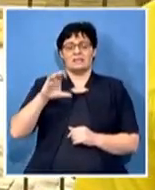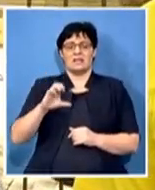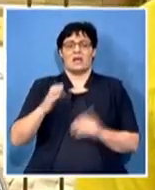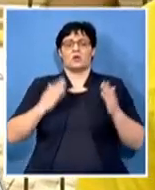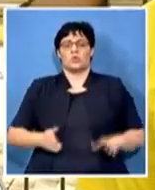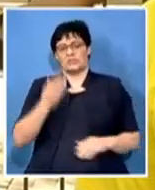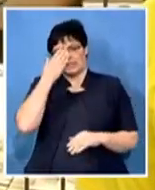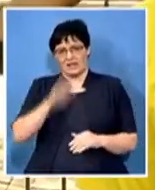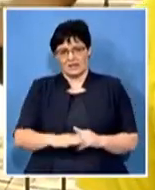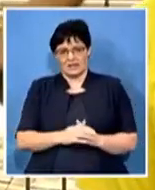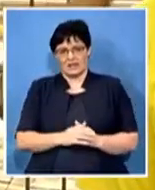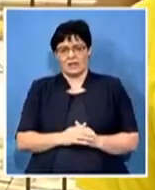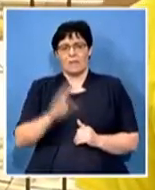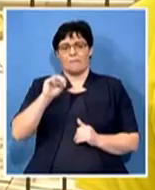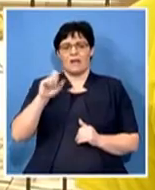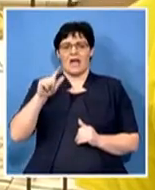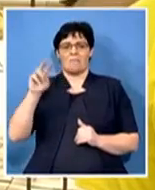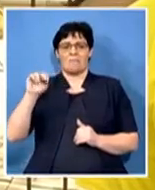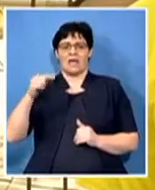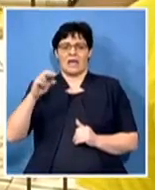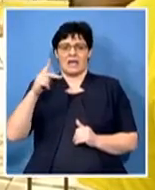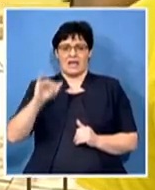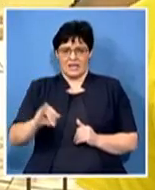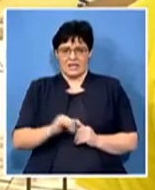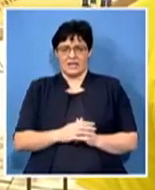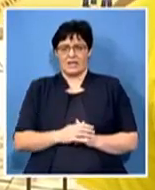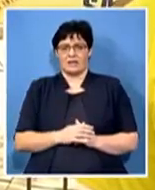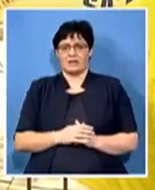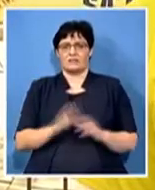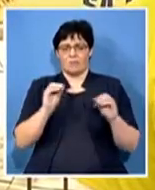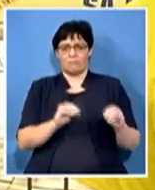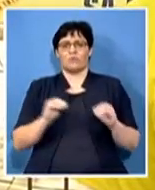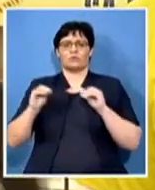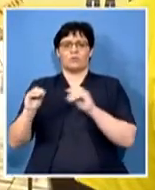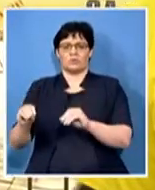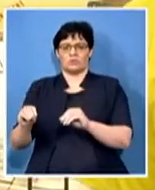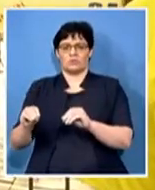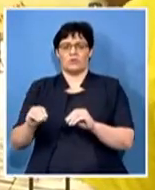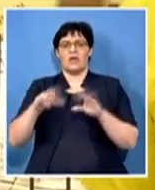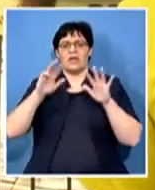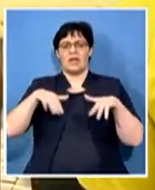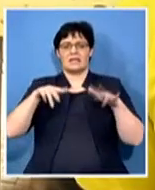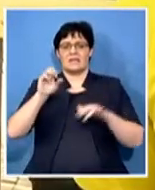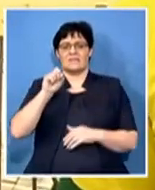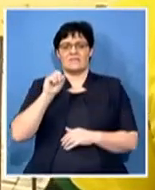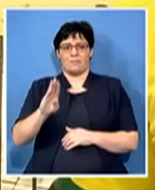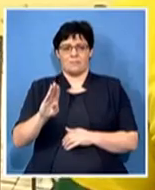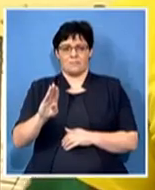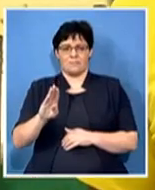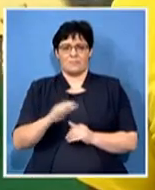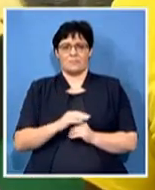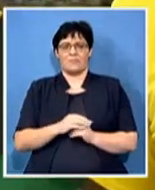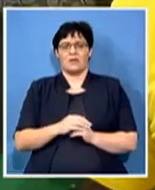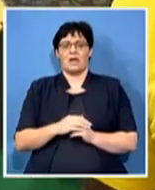has just been postponed to the 19th of February. Outside now, outside of the court, are